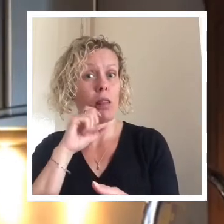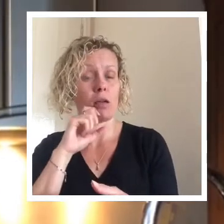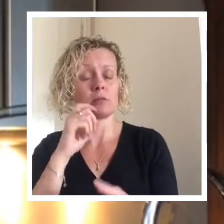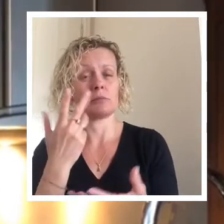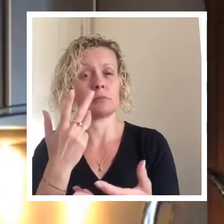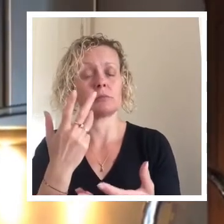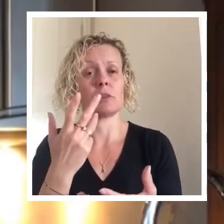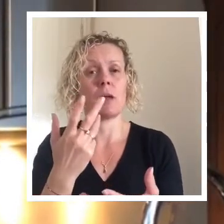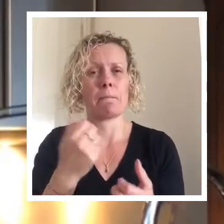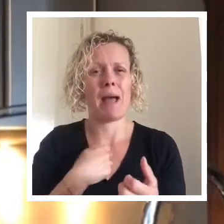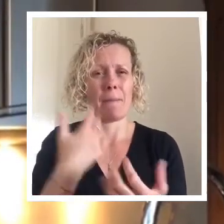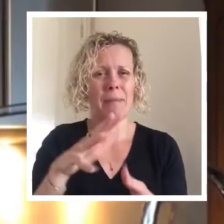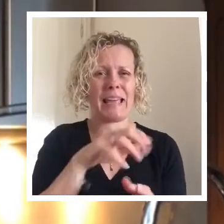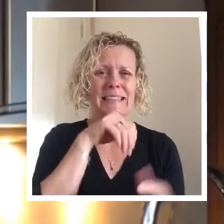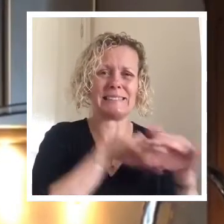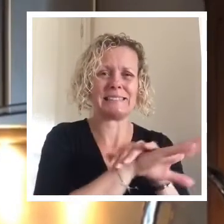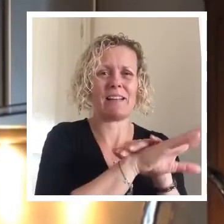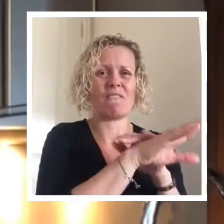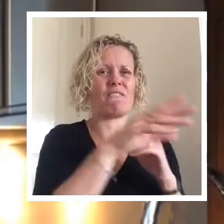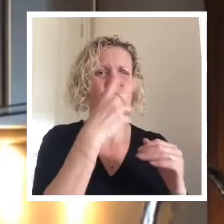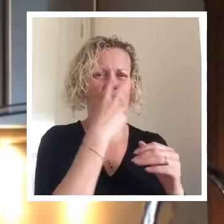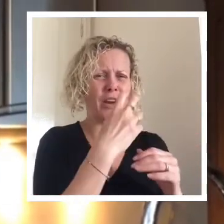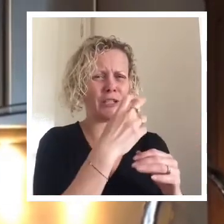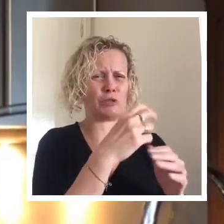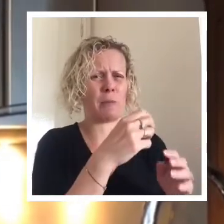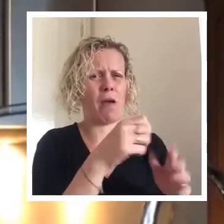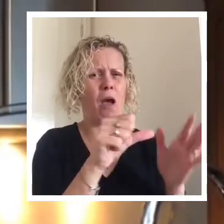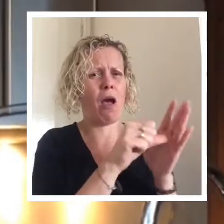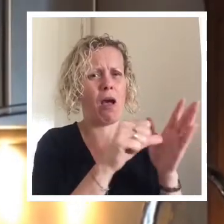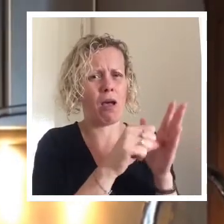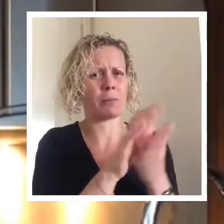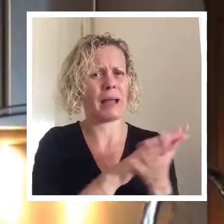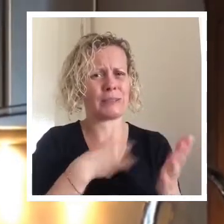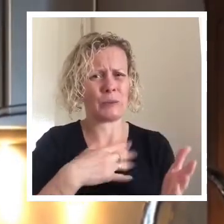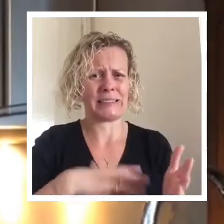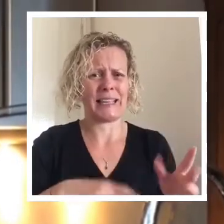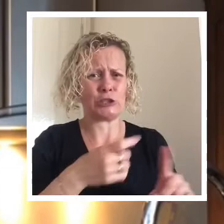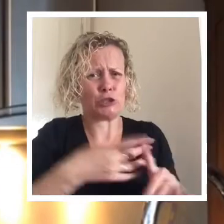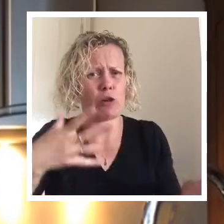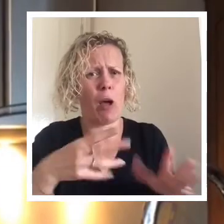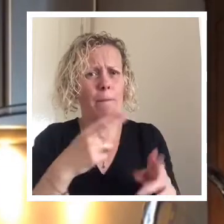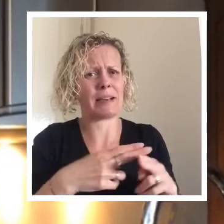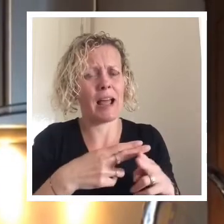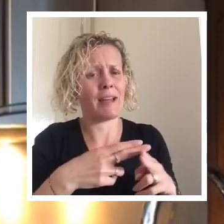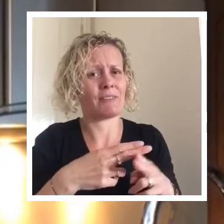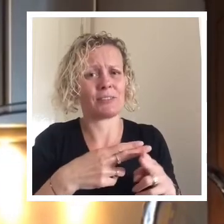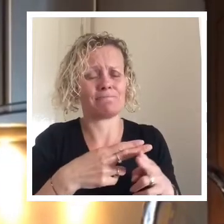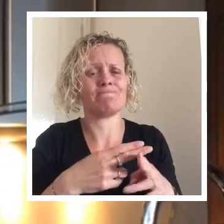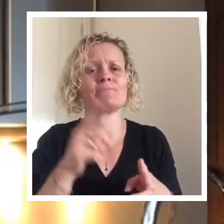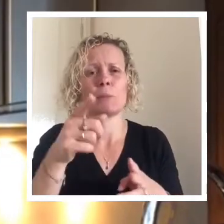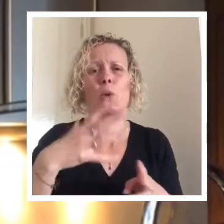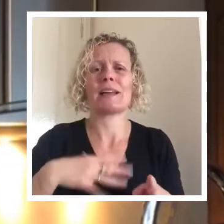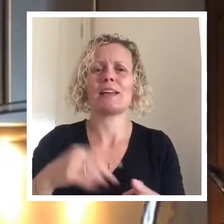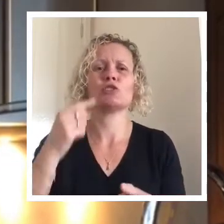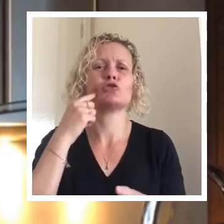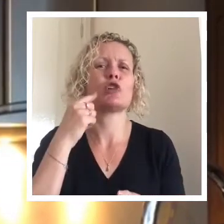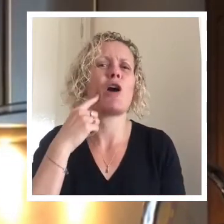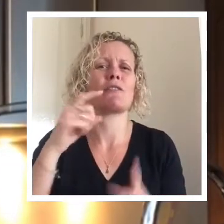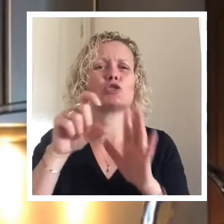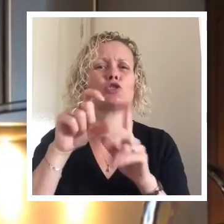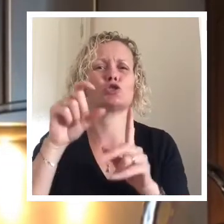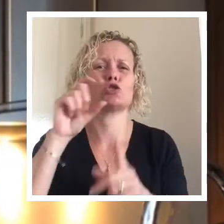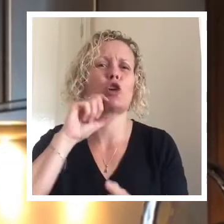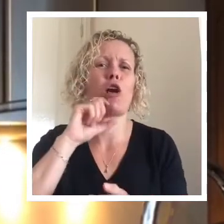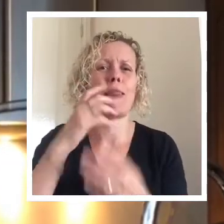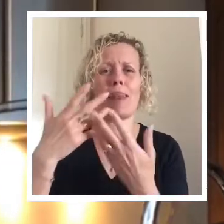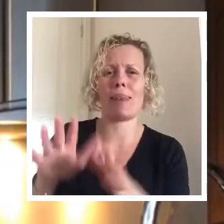hasn't been in the fridge you might be able to do it yourself with a knife. Not a sharp knife. Oh mine hasn't. I forgot to take mine out.